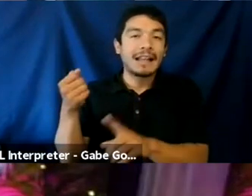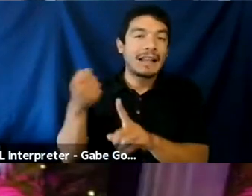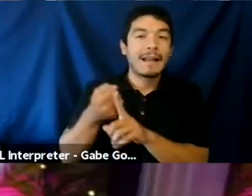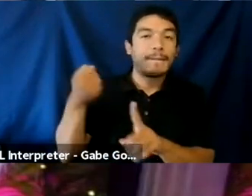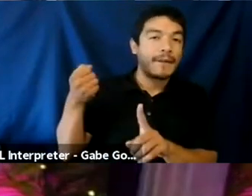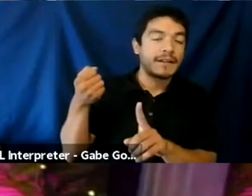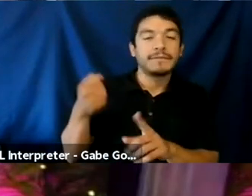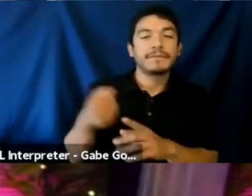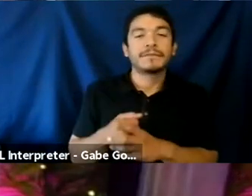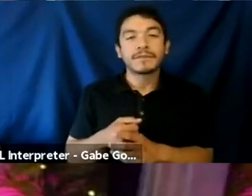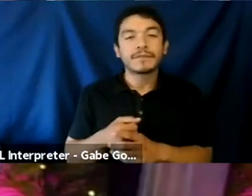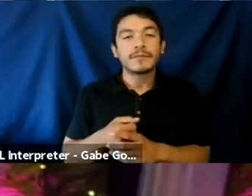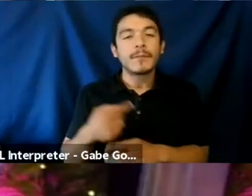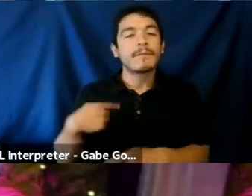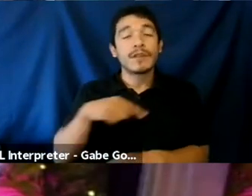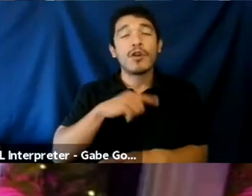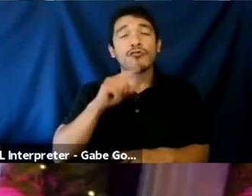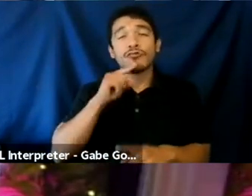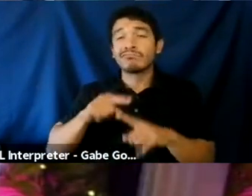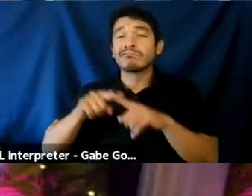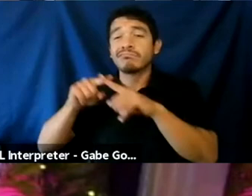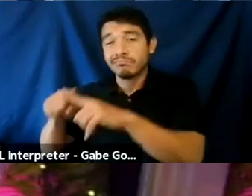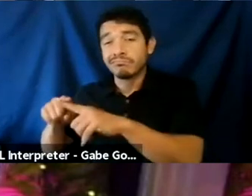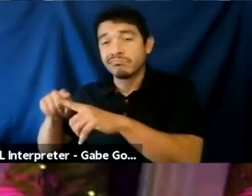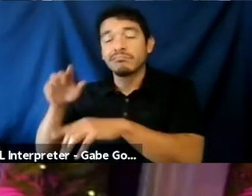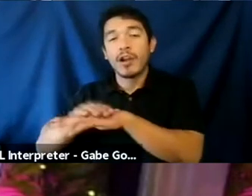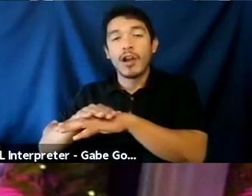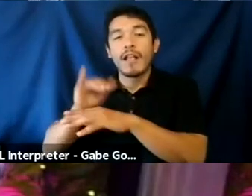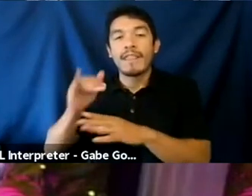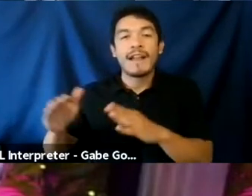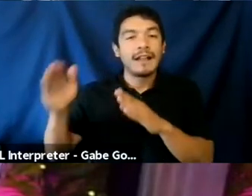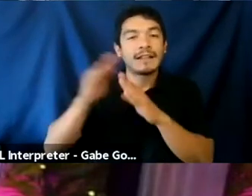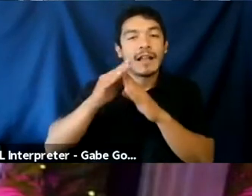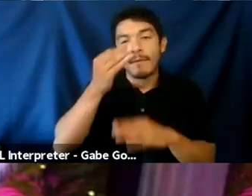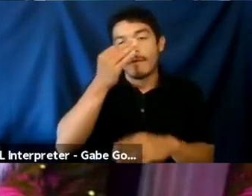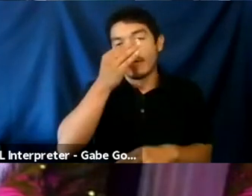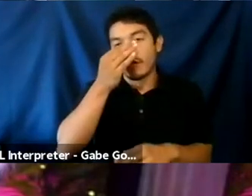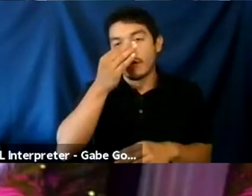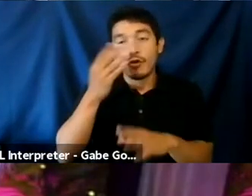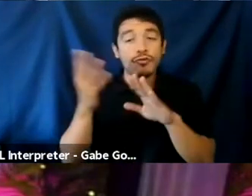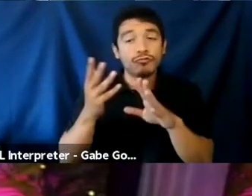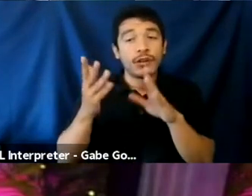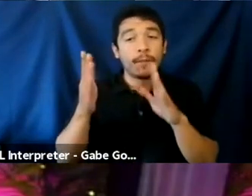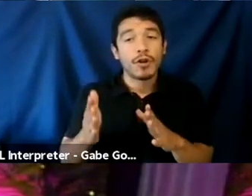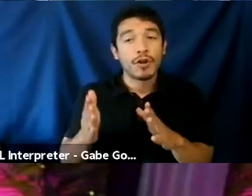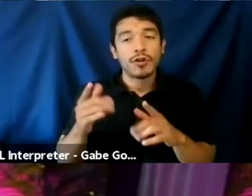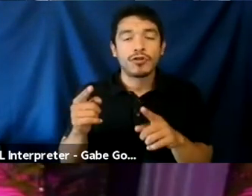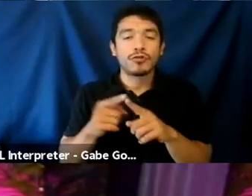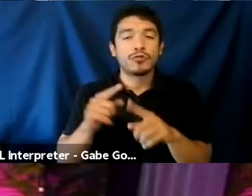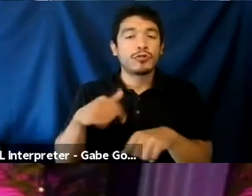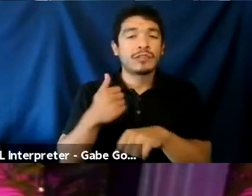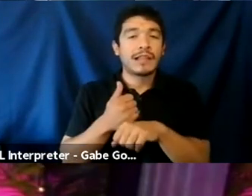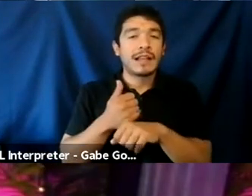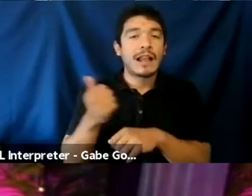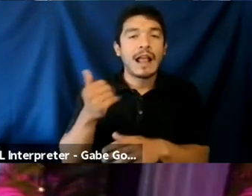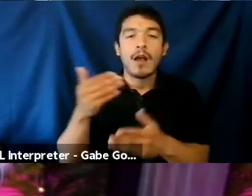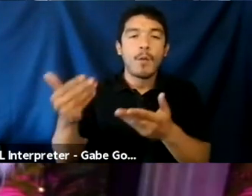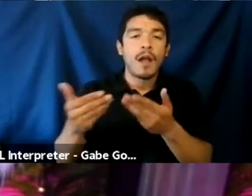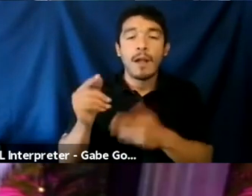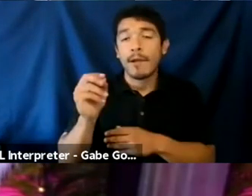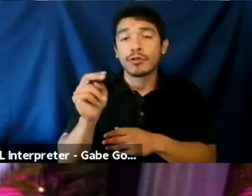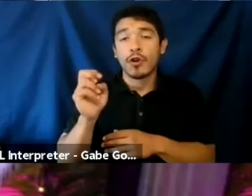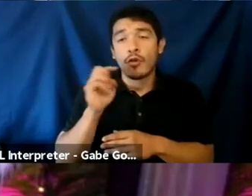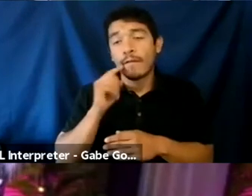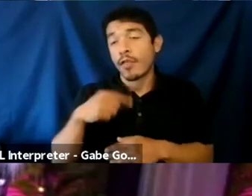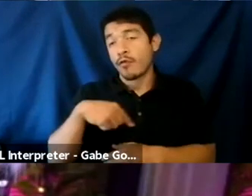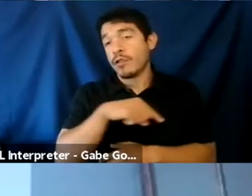does, we do really rely on the, on the, you know, the top few streamers to set a, a welcoming tone for the rest